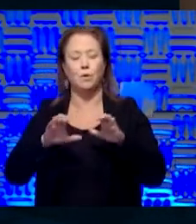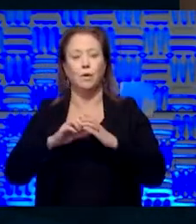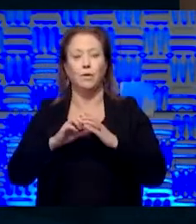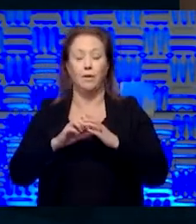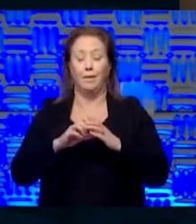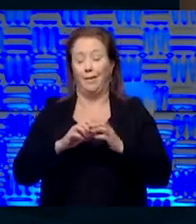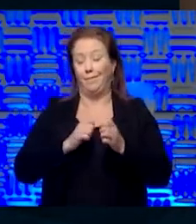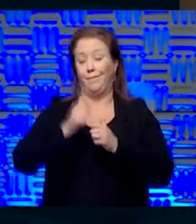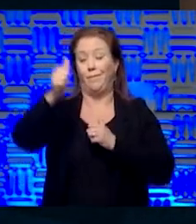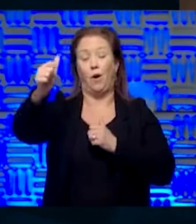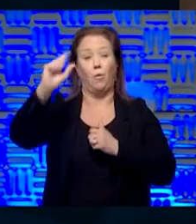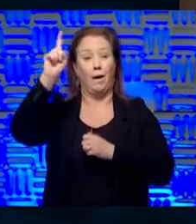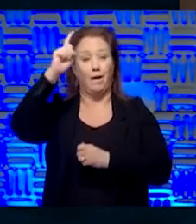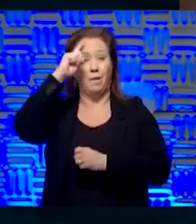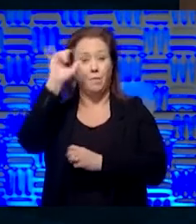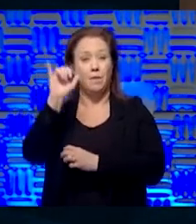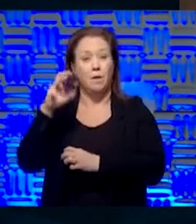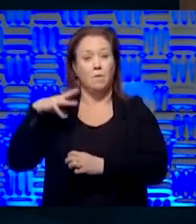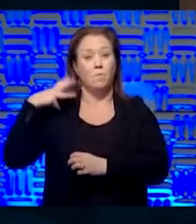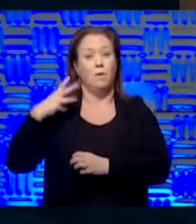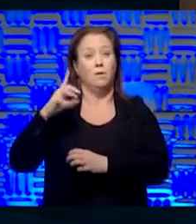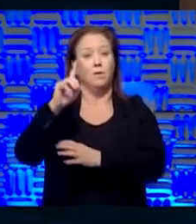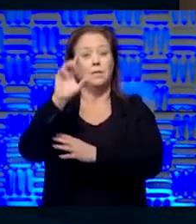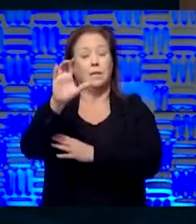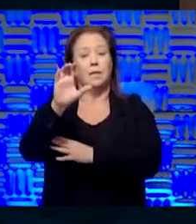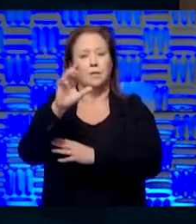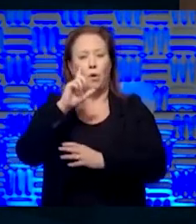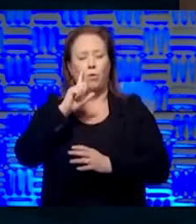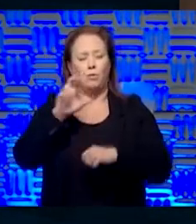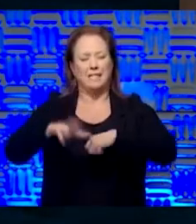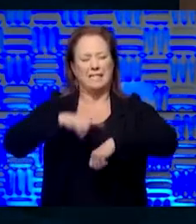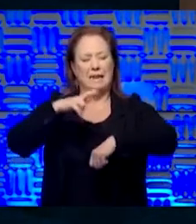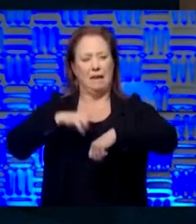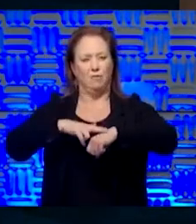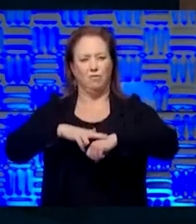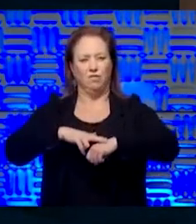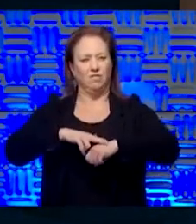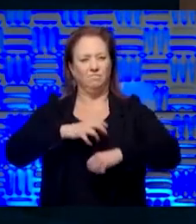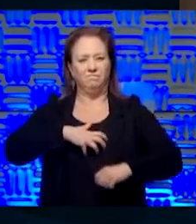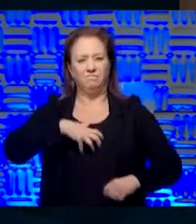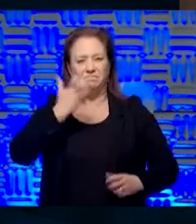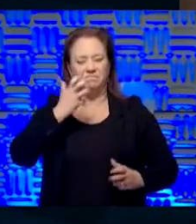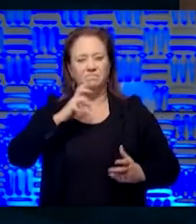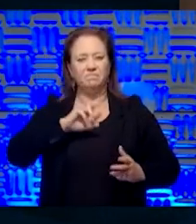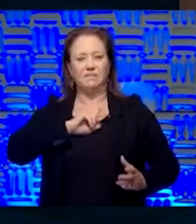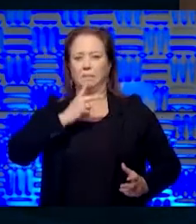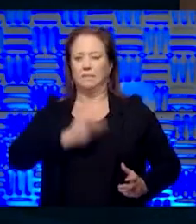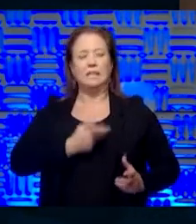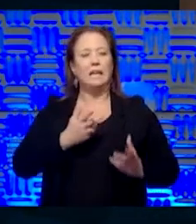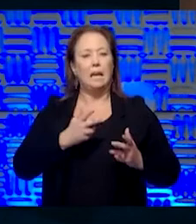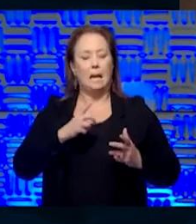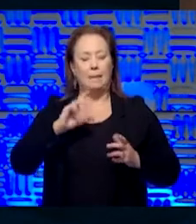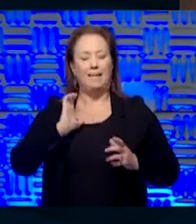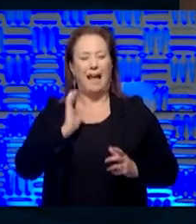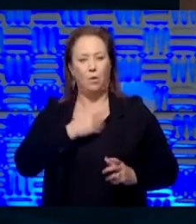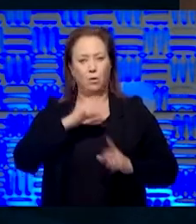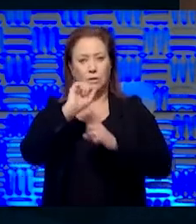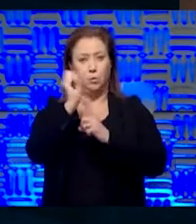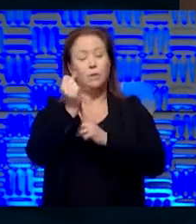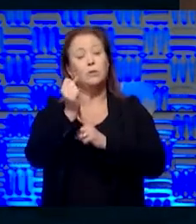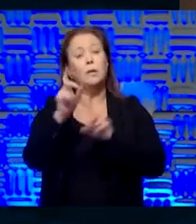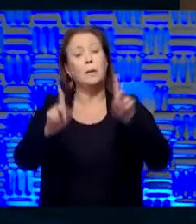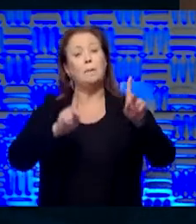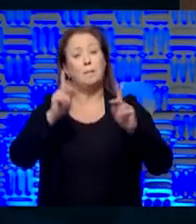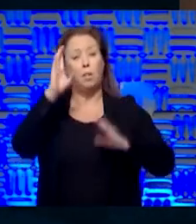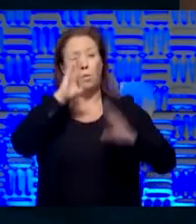Washington, D.C. So there is this natural dissatisfaction with the circumstances we're in. And people, in addition to worrying